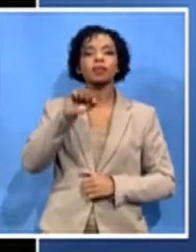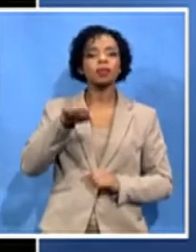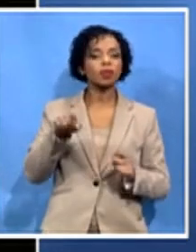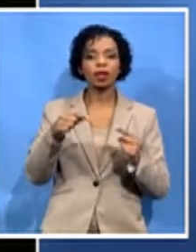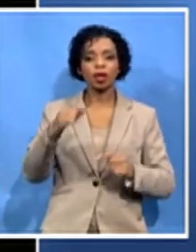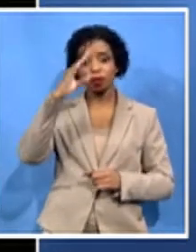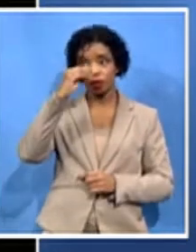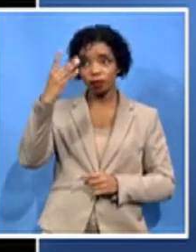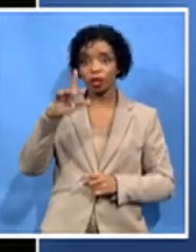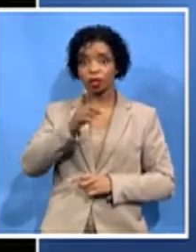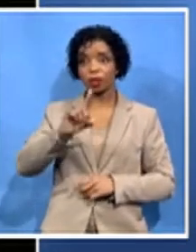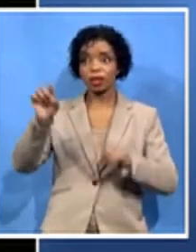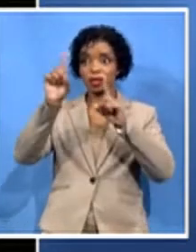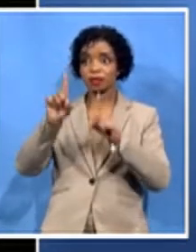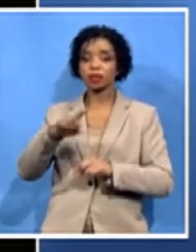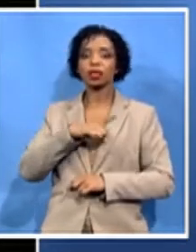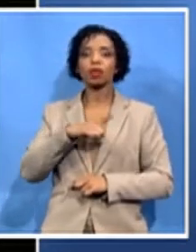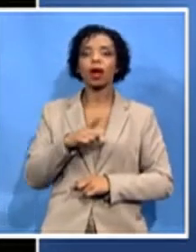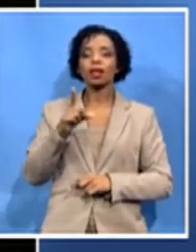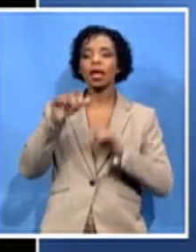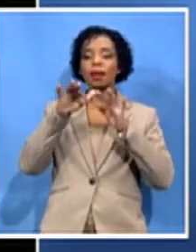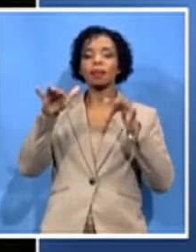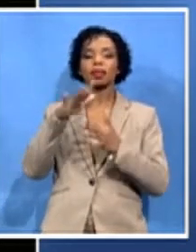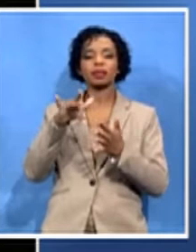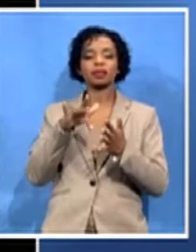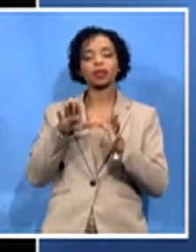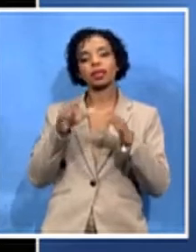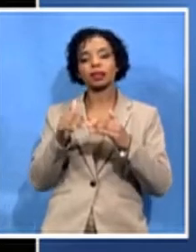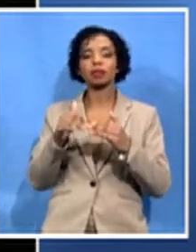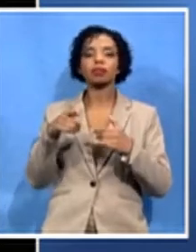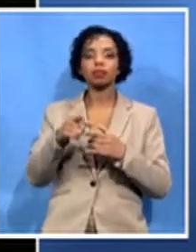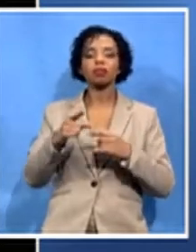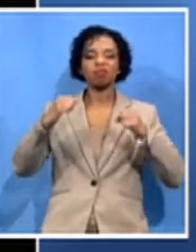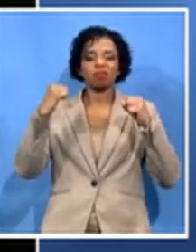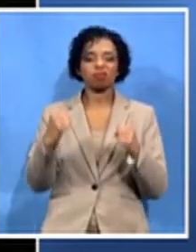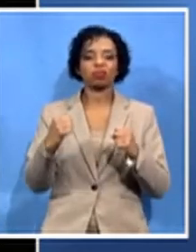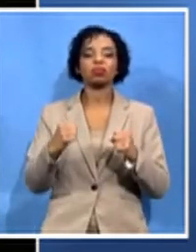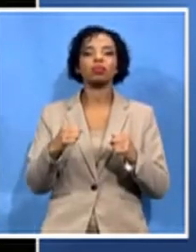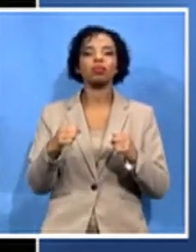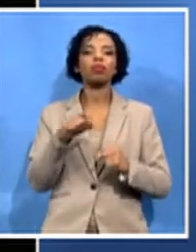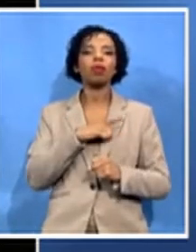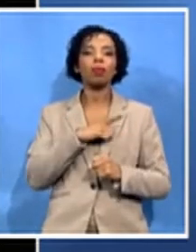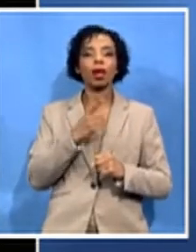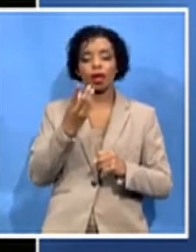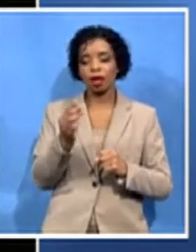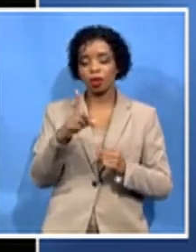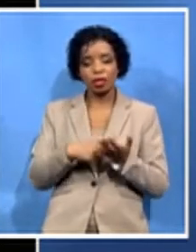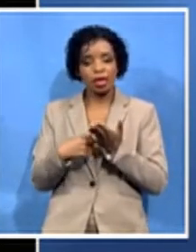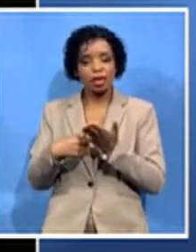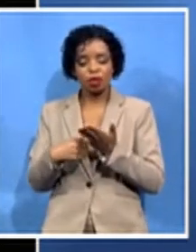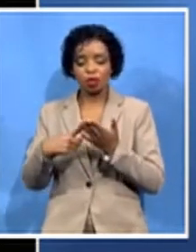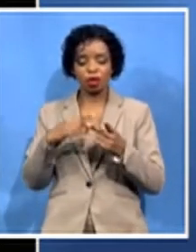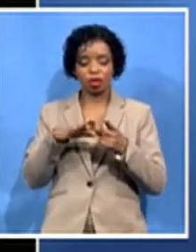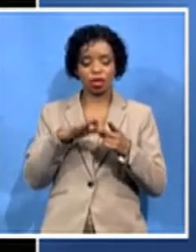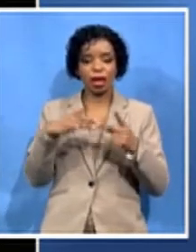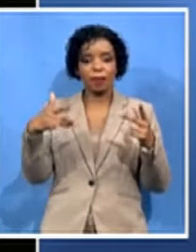and administration. He was very strong with dialogue, partnerships and all forms of accountability. So these